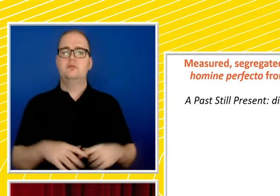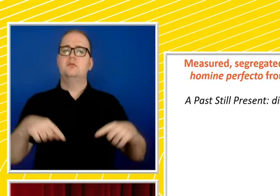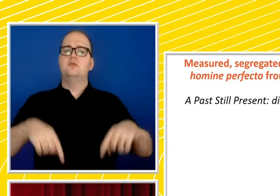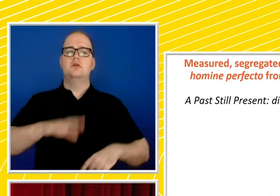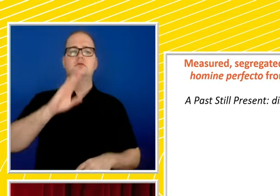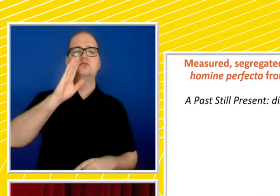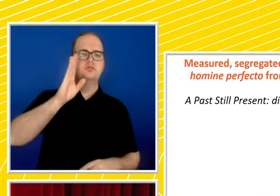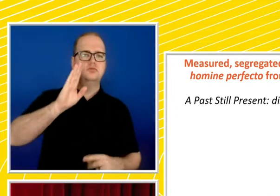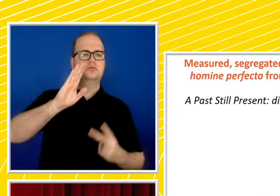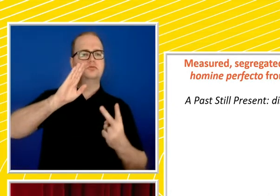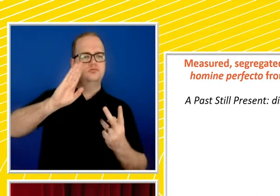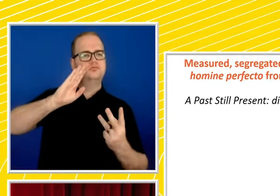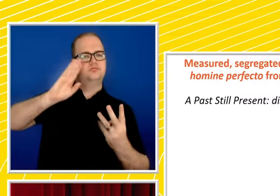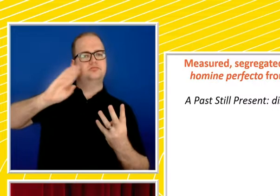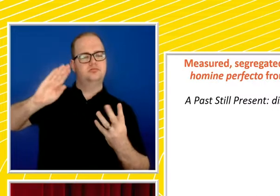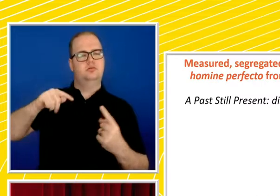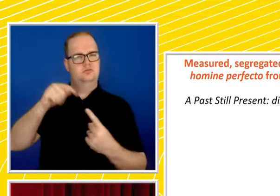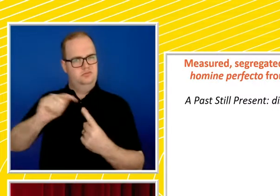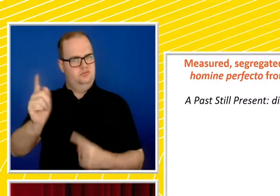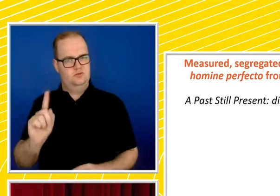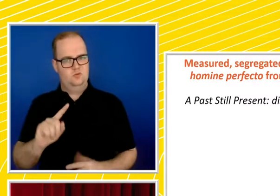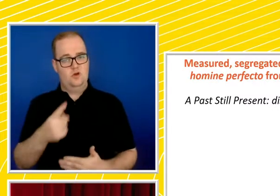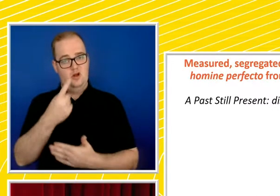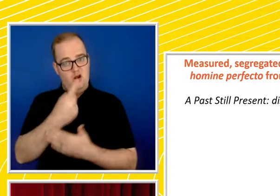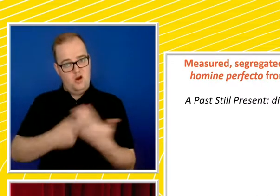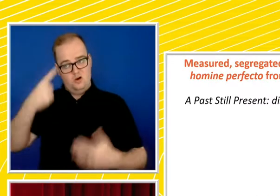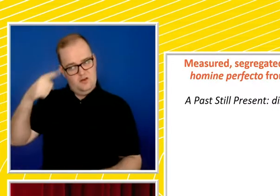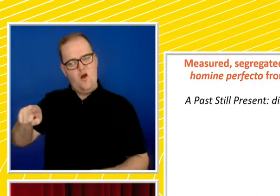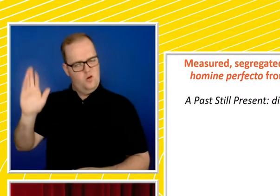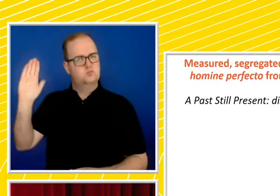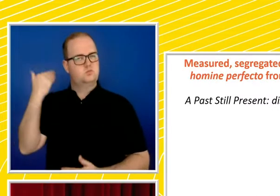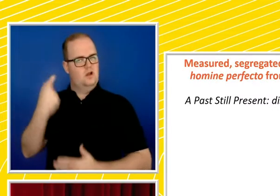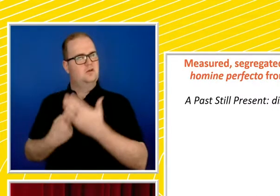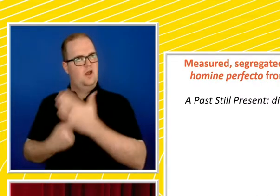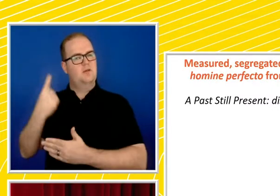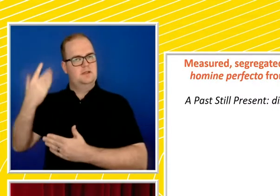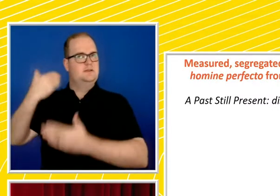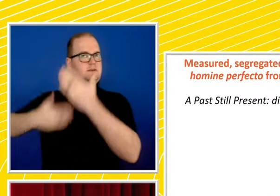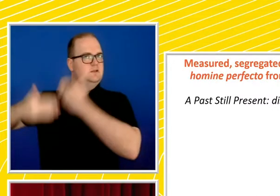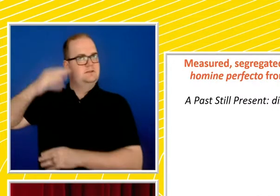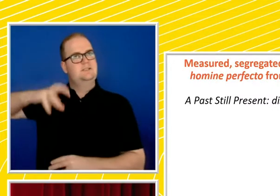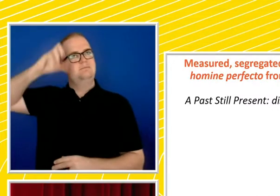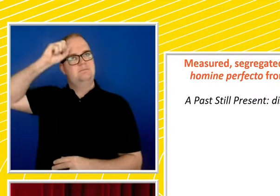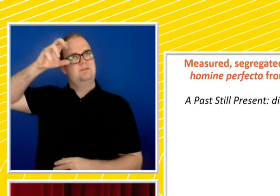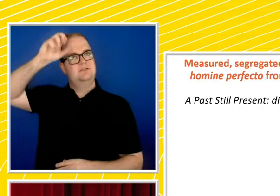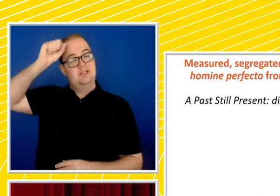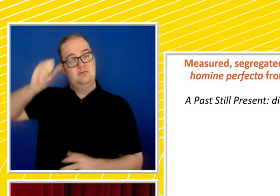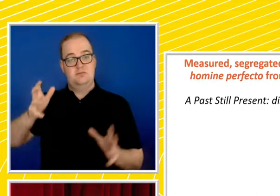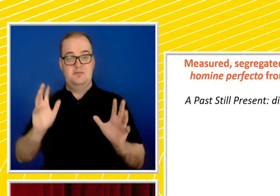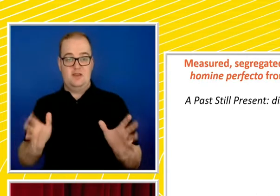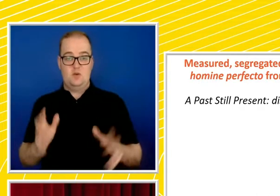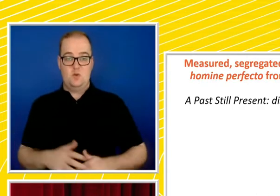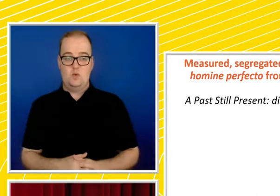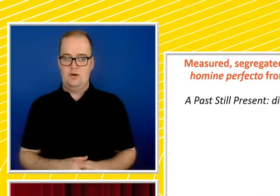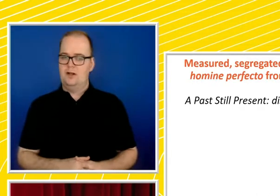not simply to consider these as historical events that appear to us today so shocking, but also safely